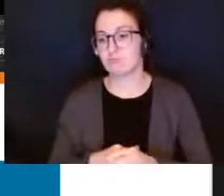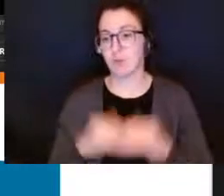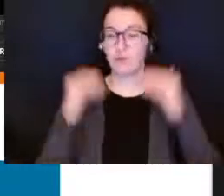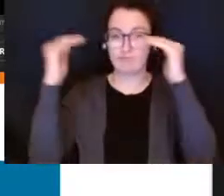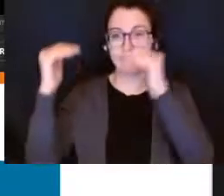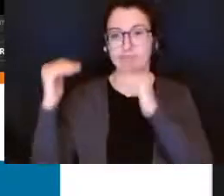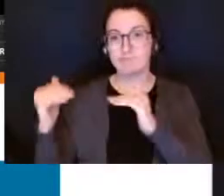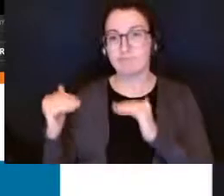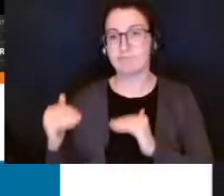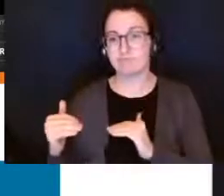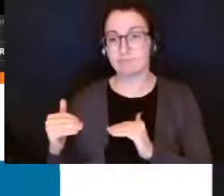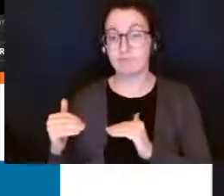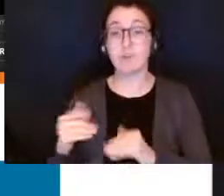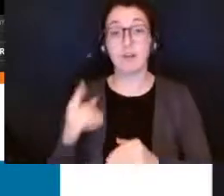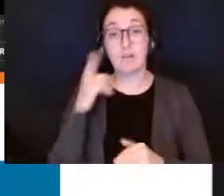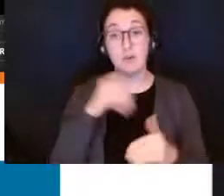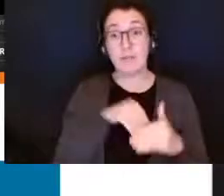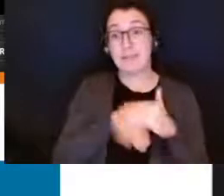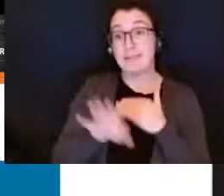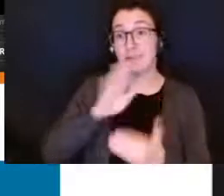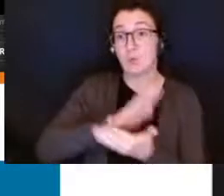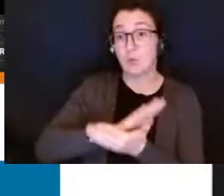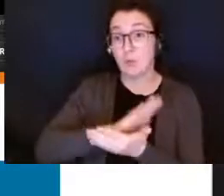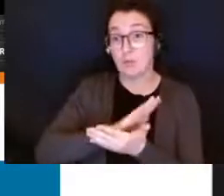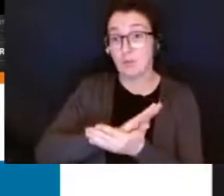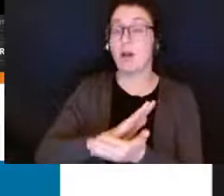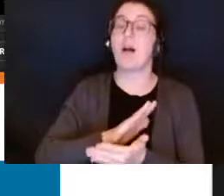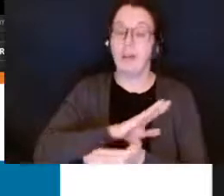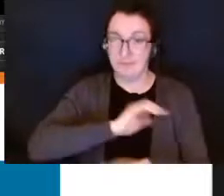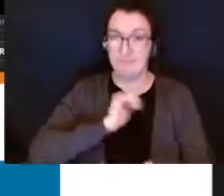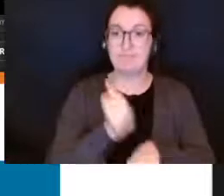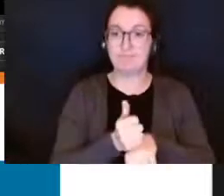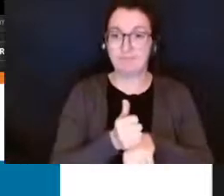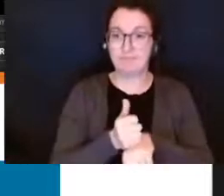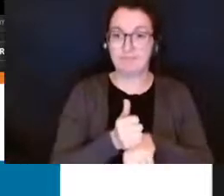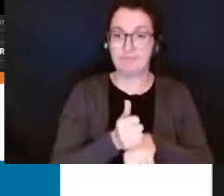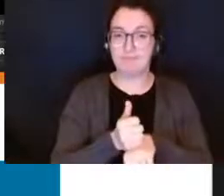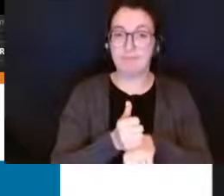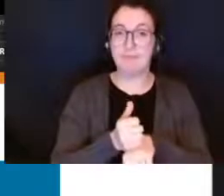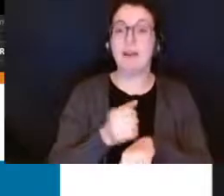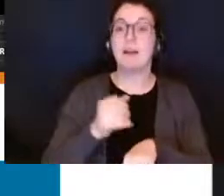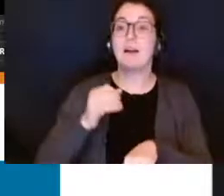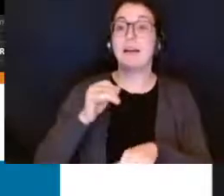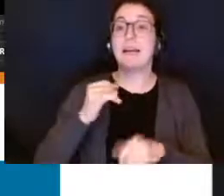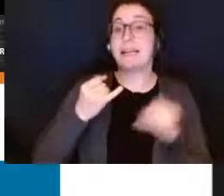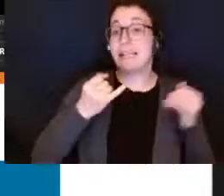to school we are required to put in place an individual education excuse me an individual transition plan for your child